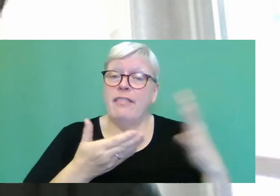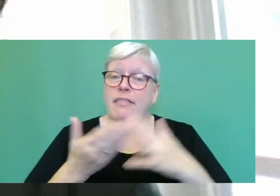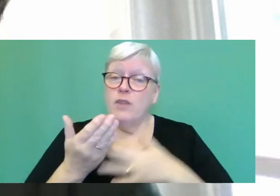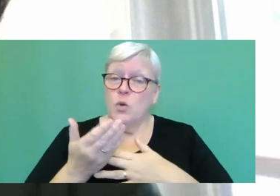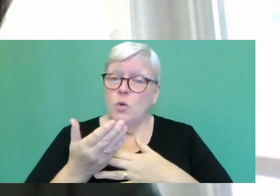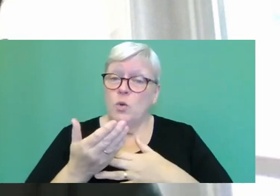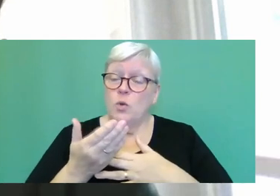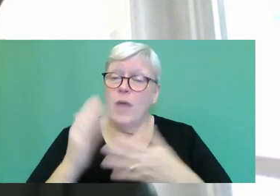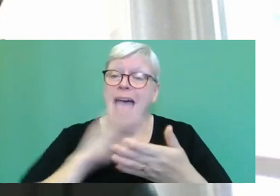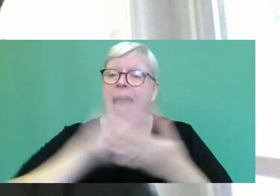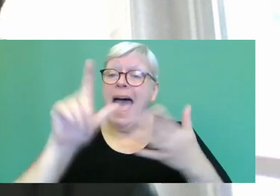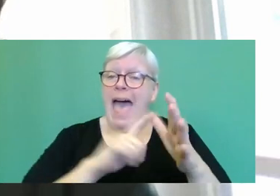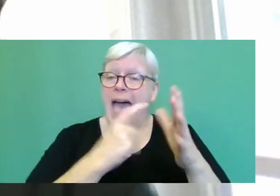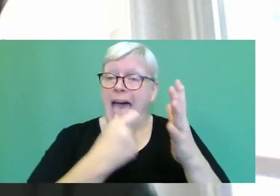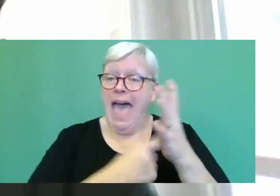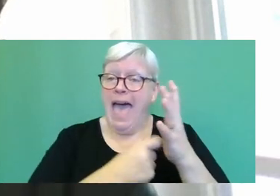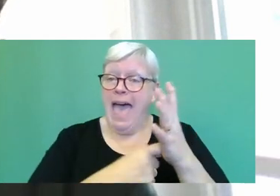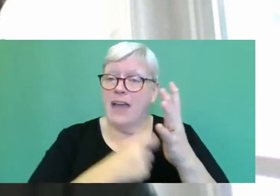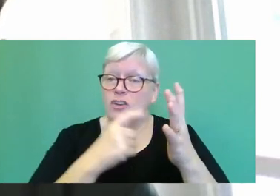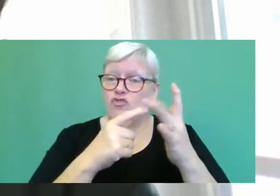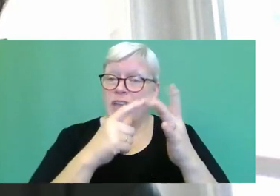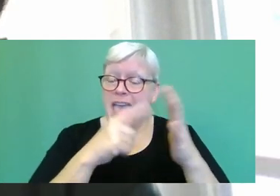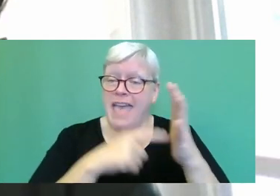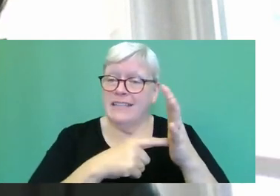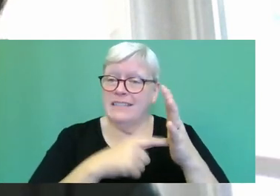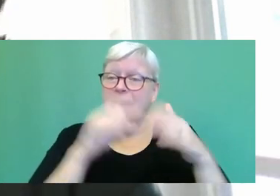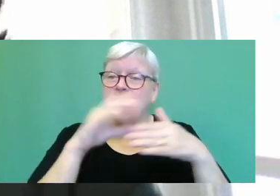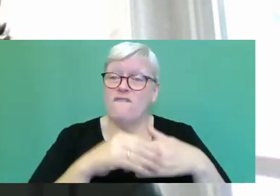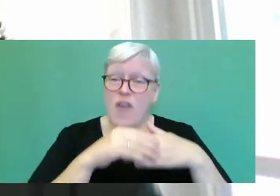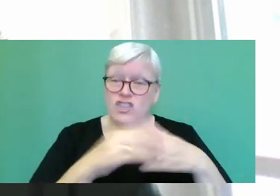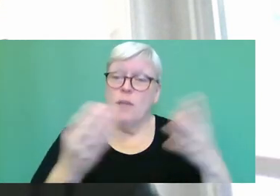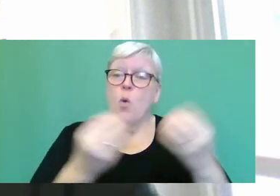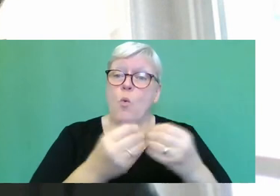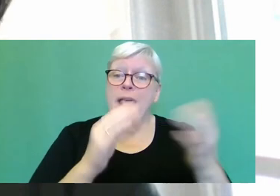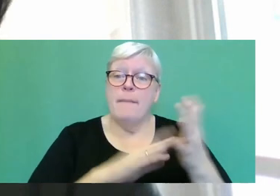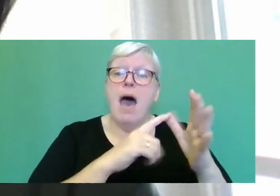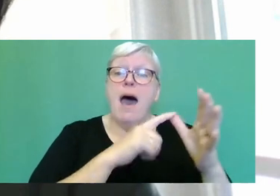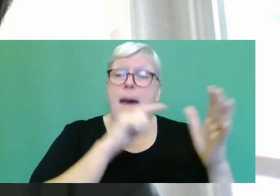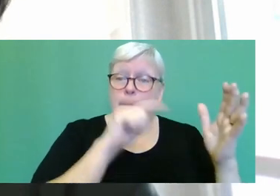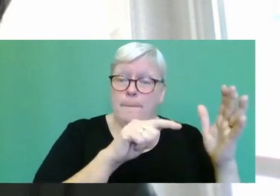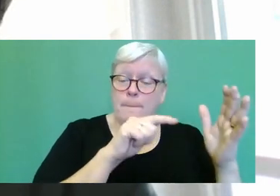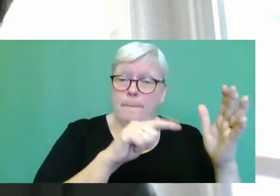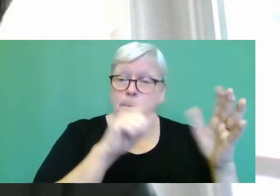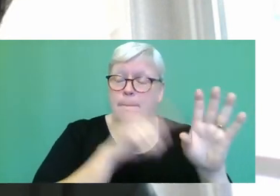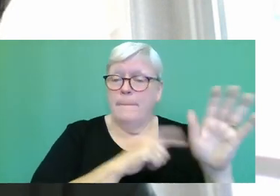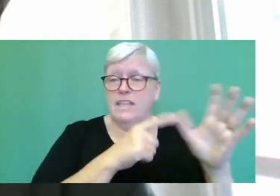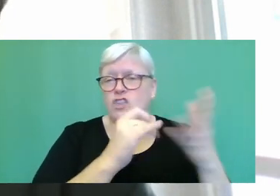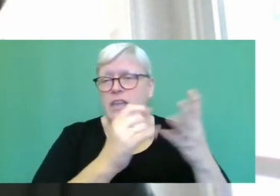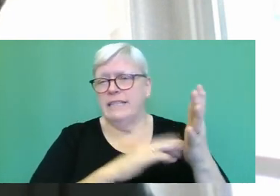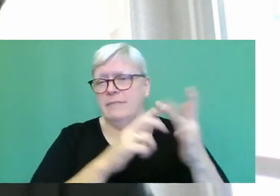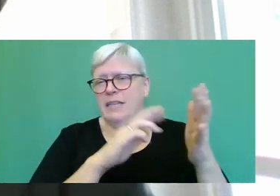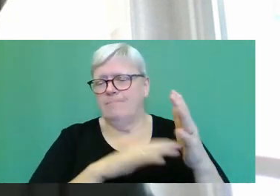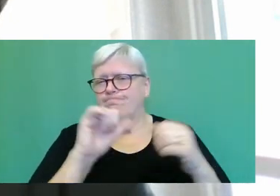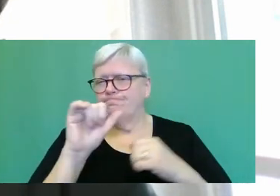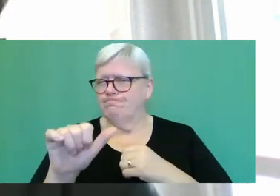Harriet's friendship with Ma, of which Yasmin is really suspicious, at least